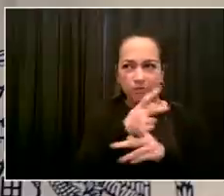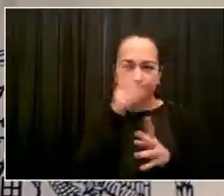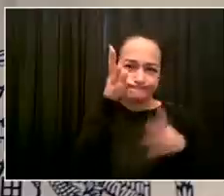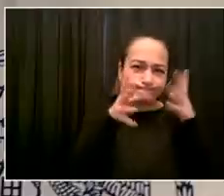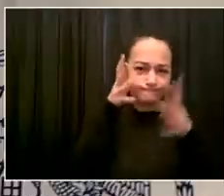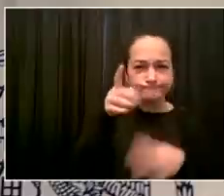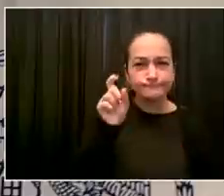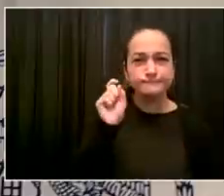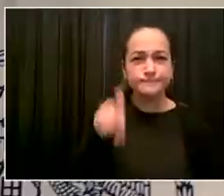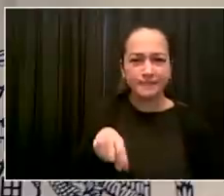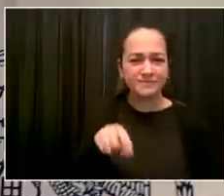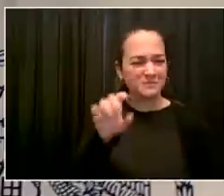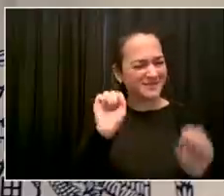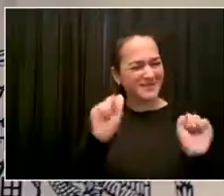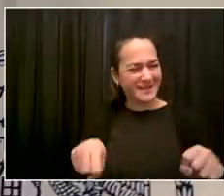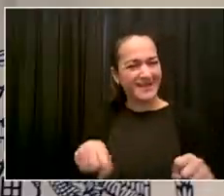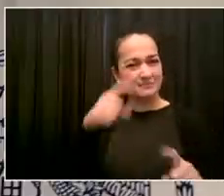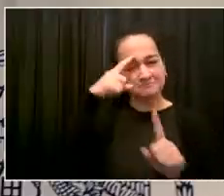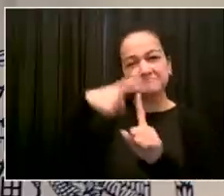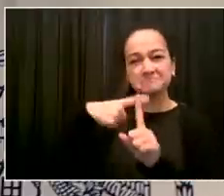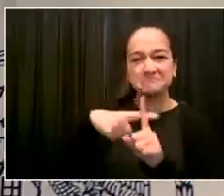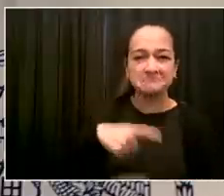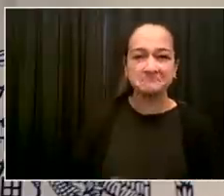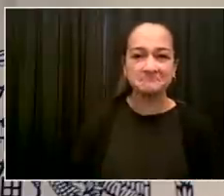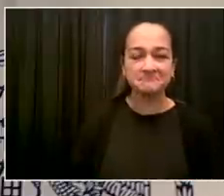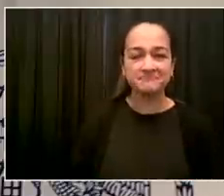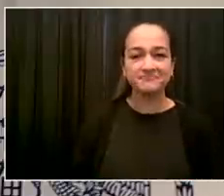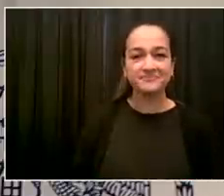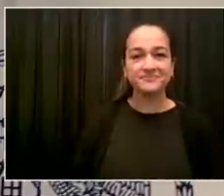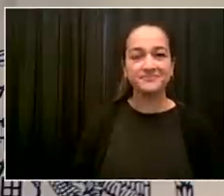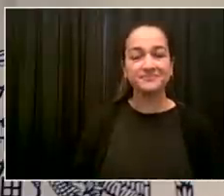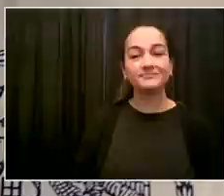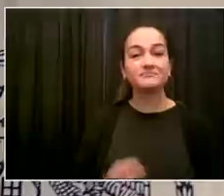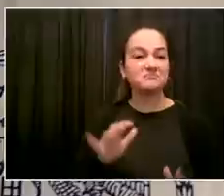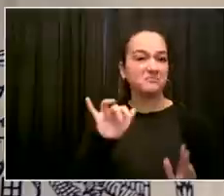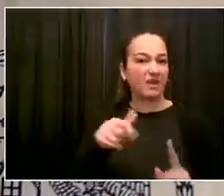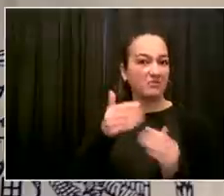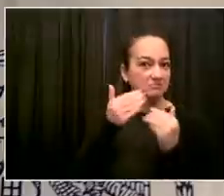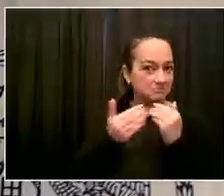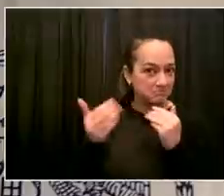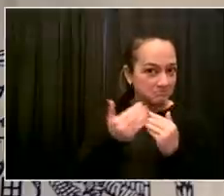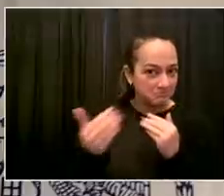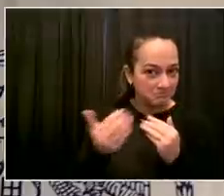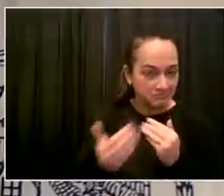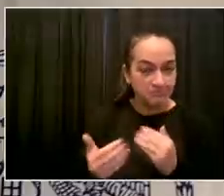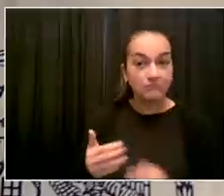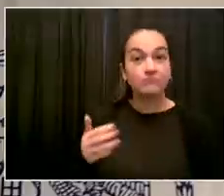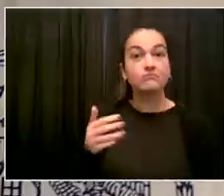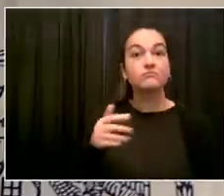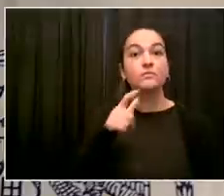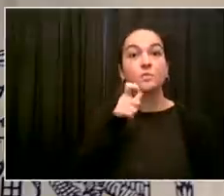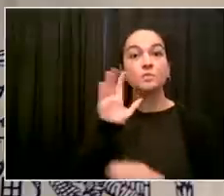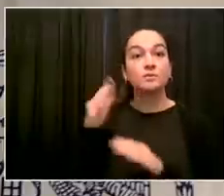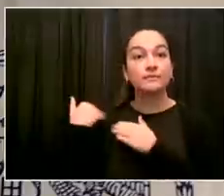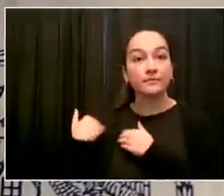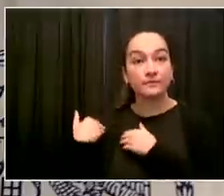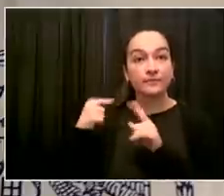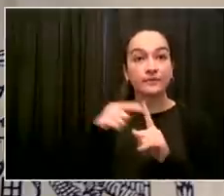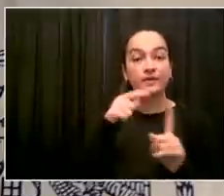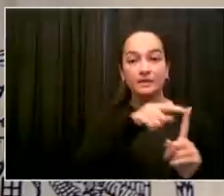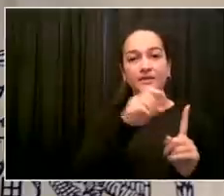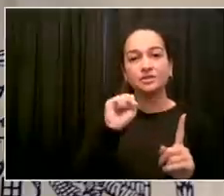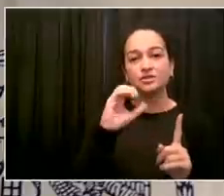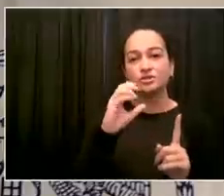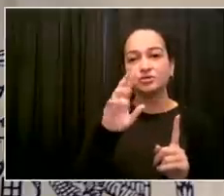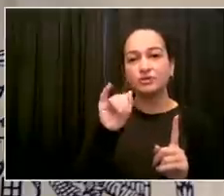that charge to John Scrivani's team at Emergency Management, who is on the call with us now, to work